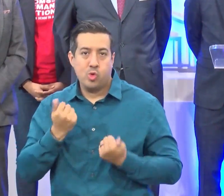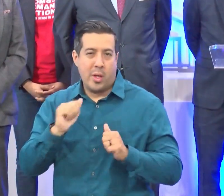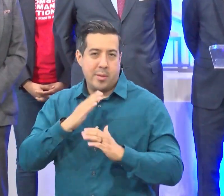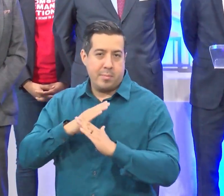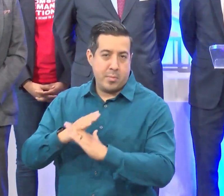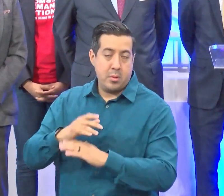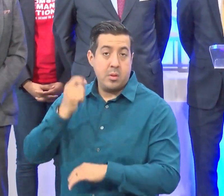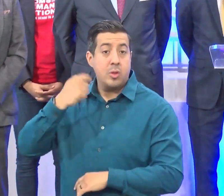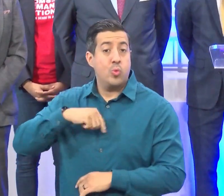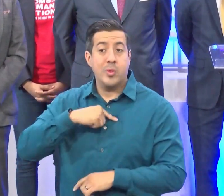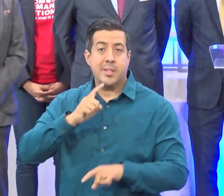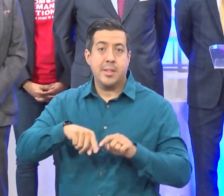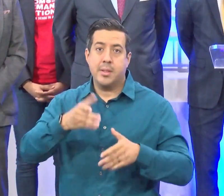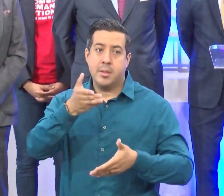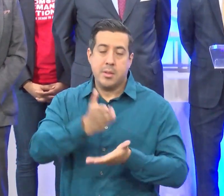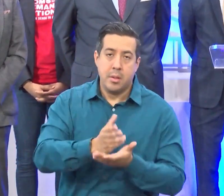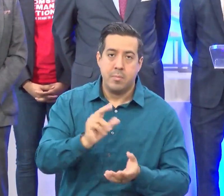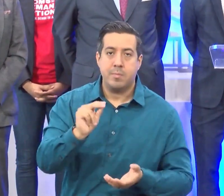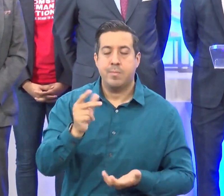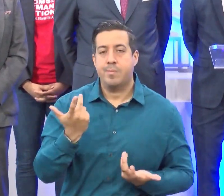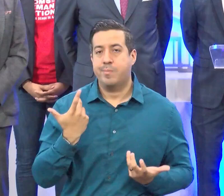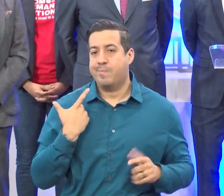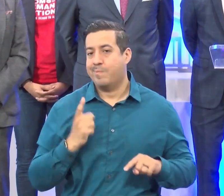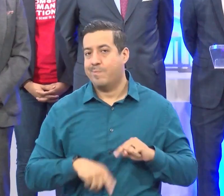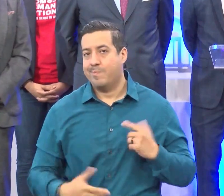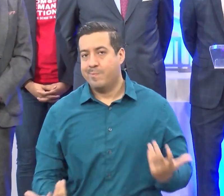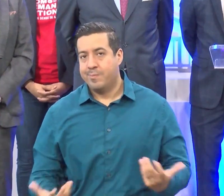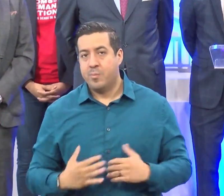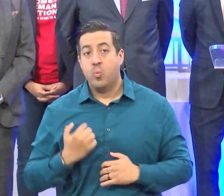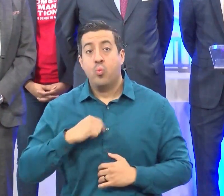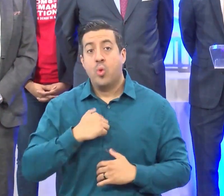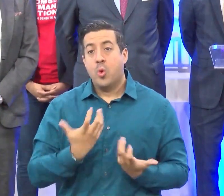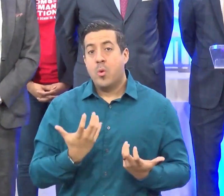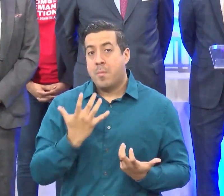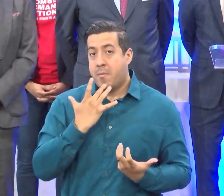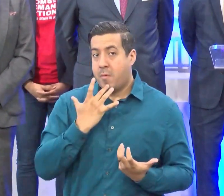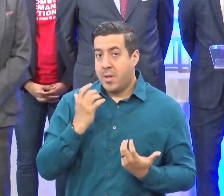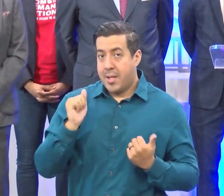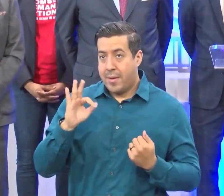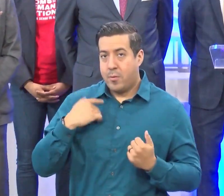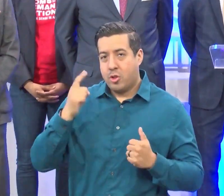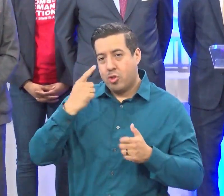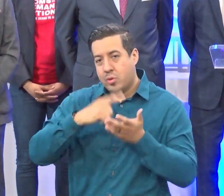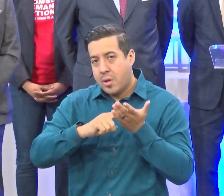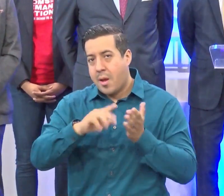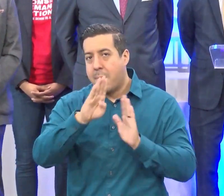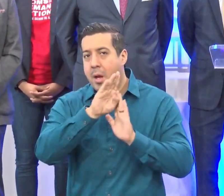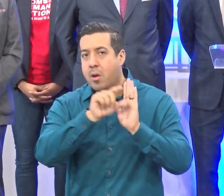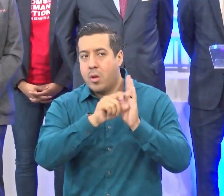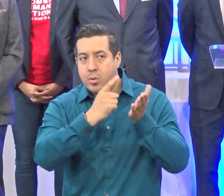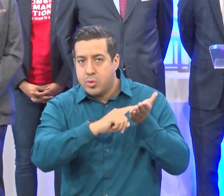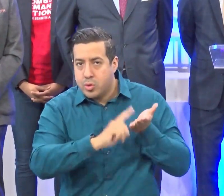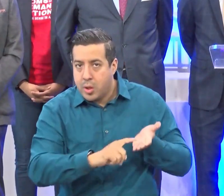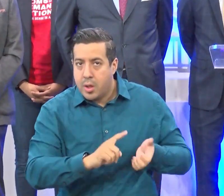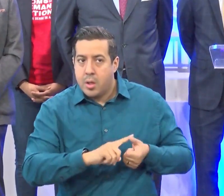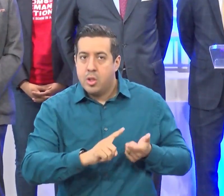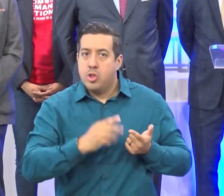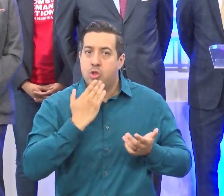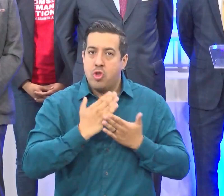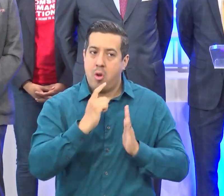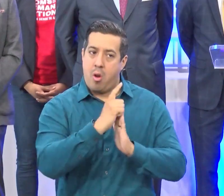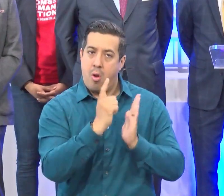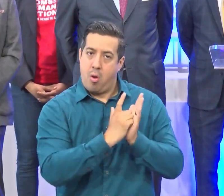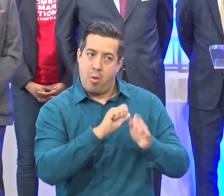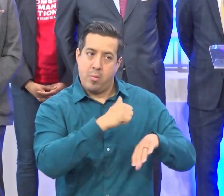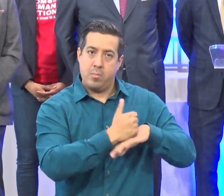with it on the front end, because we would love to have background checks and reasonable gun laws